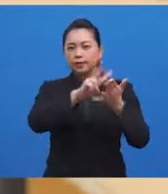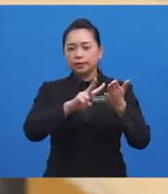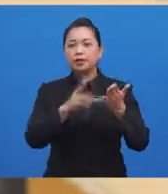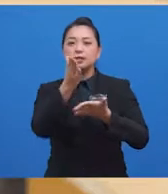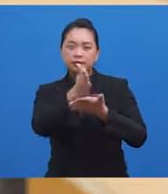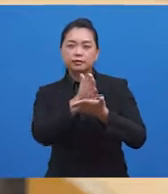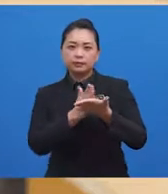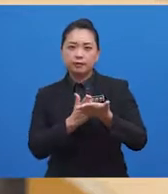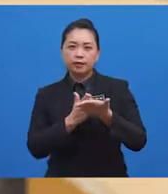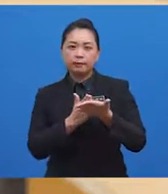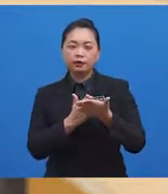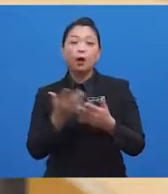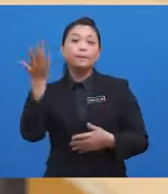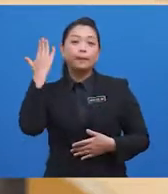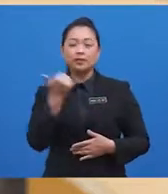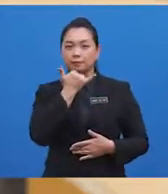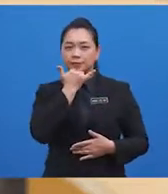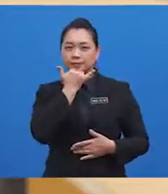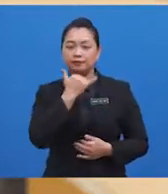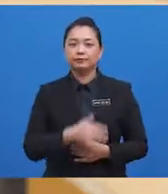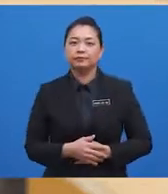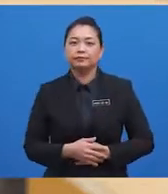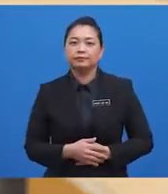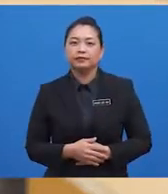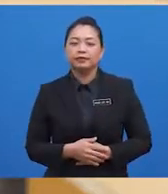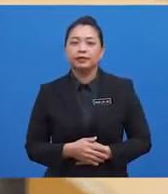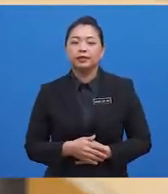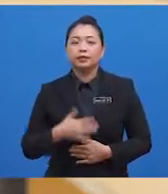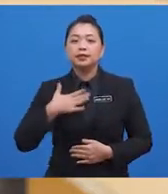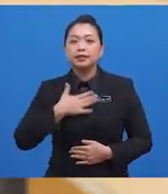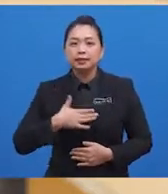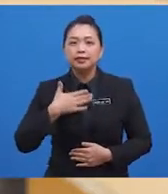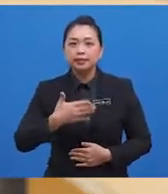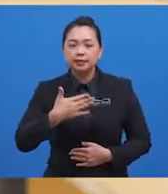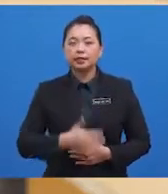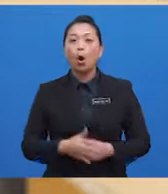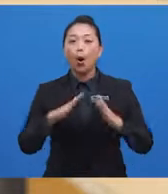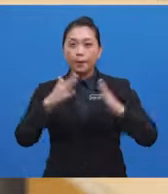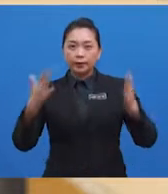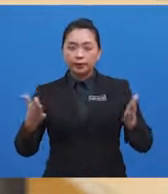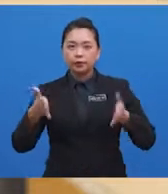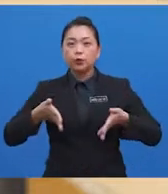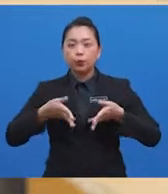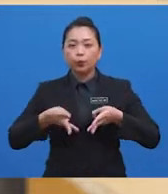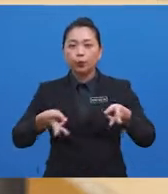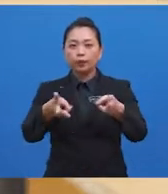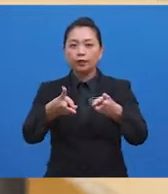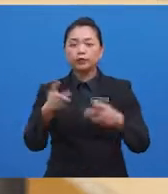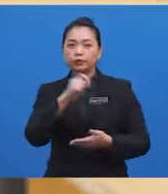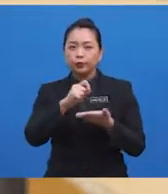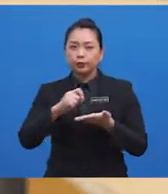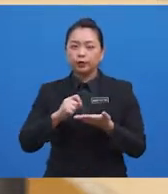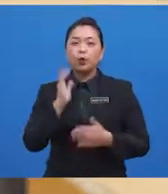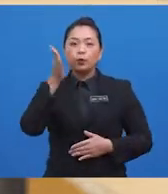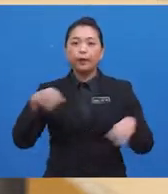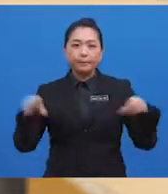confession of past mistakes and blunders. The sincerity and the openness in the way it is written will make it